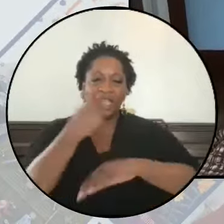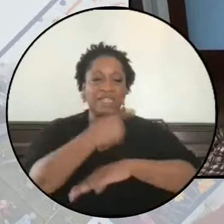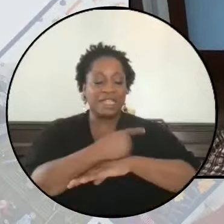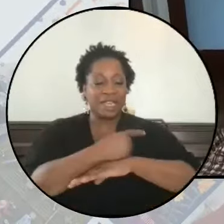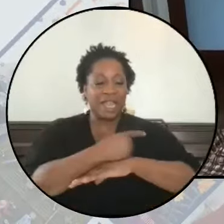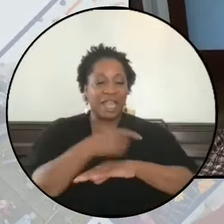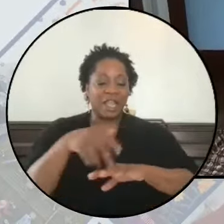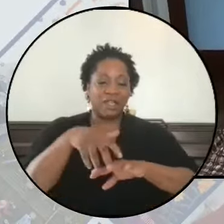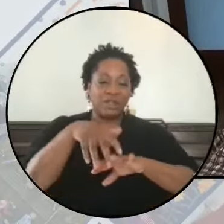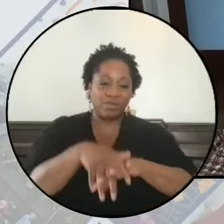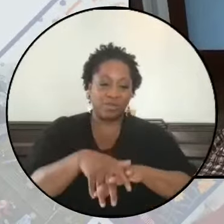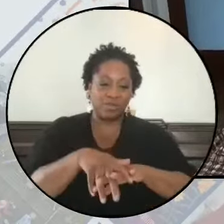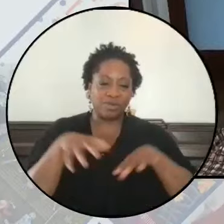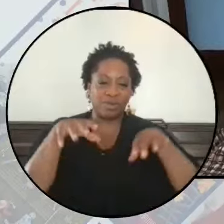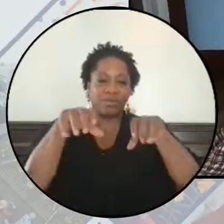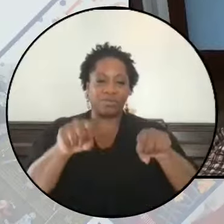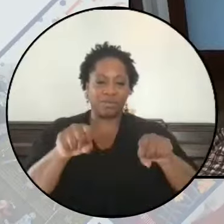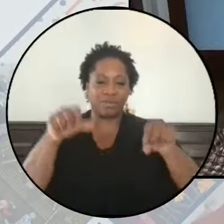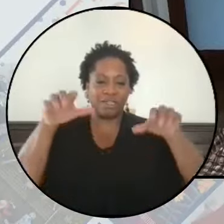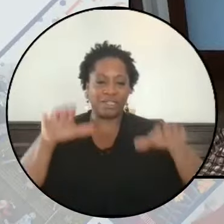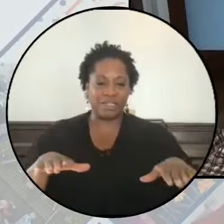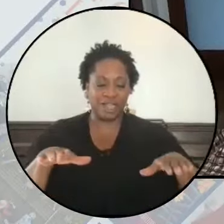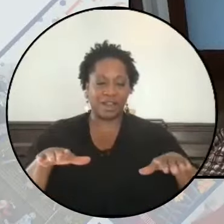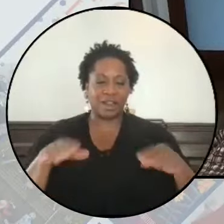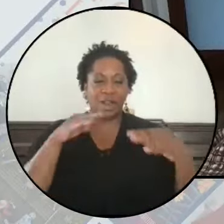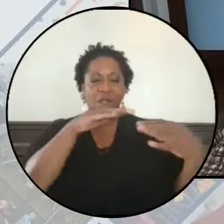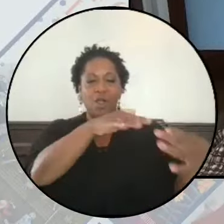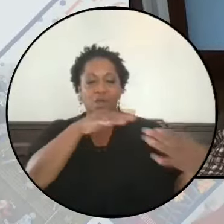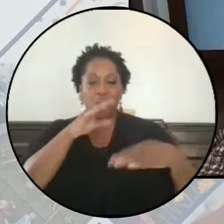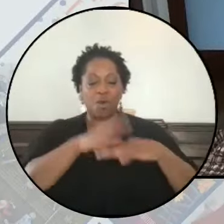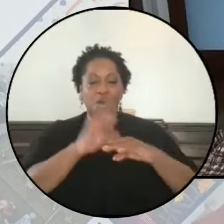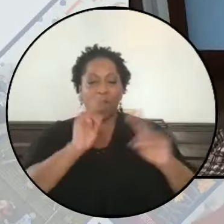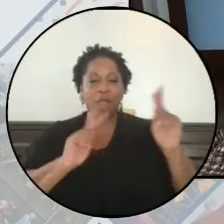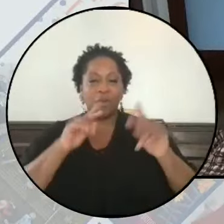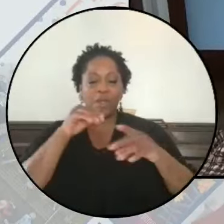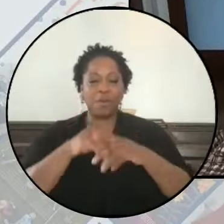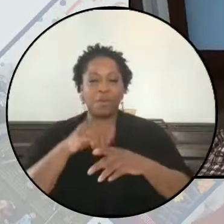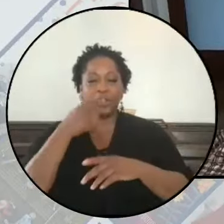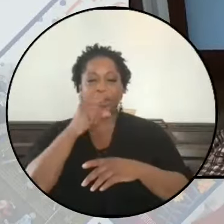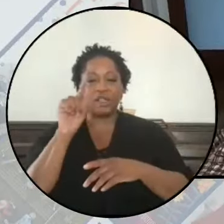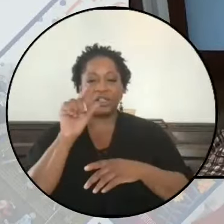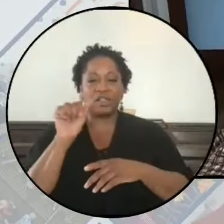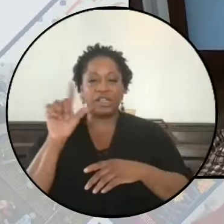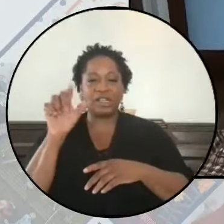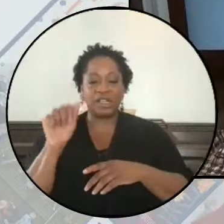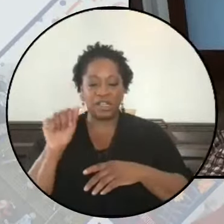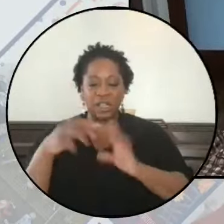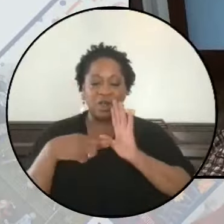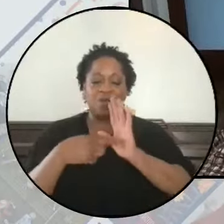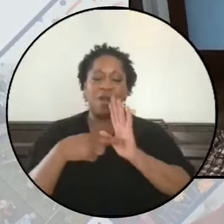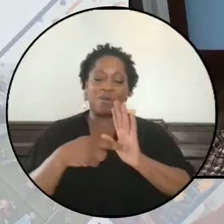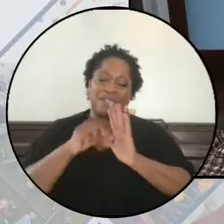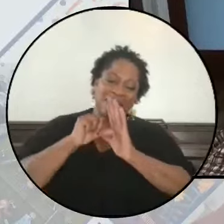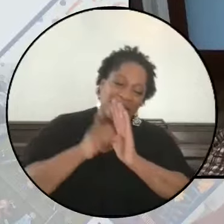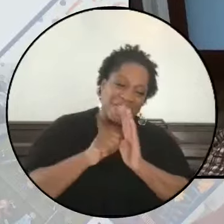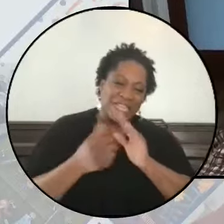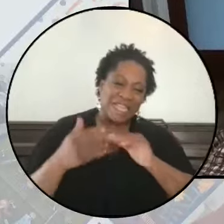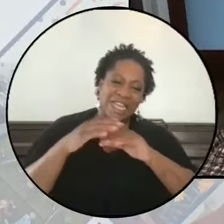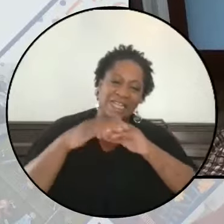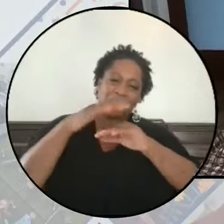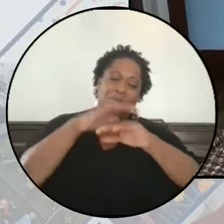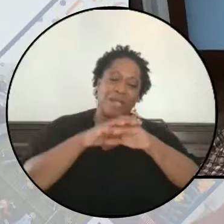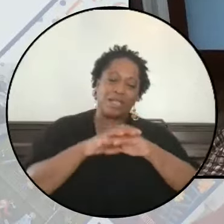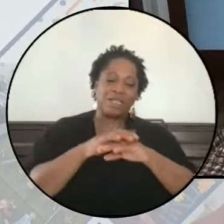to settler colonialism. The war on the people of Gaza represents the intensification of these